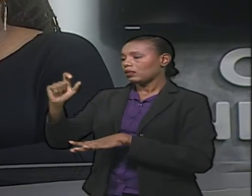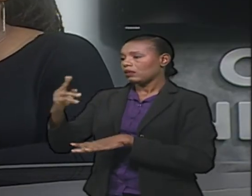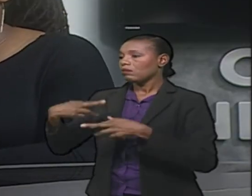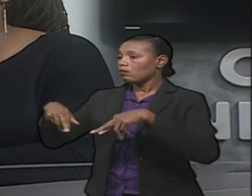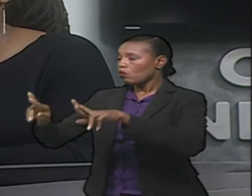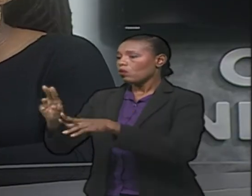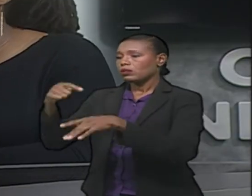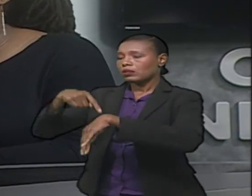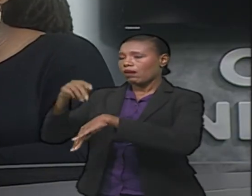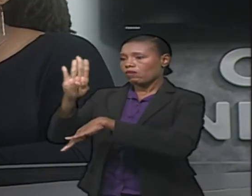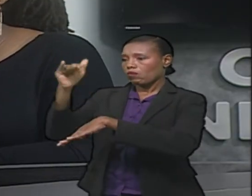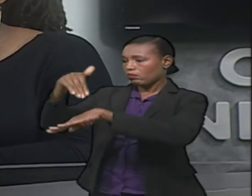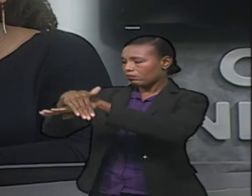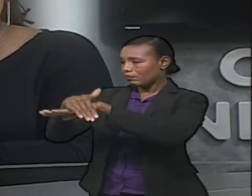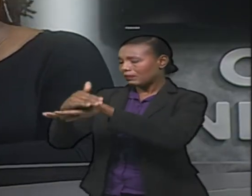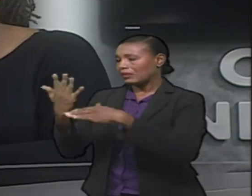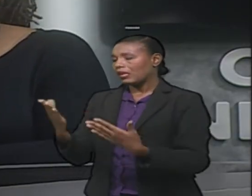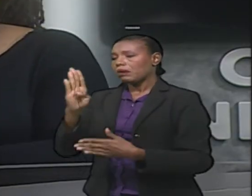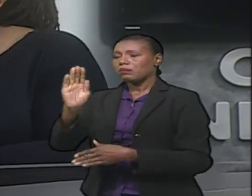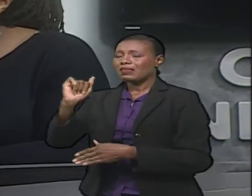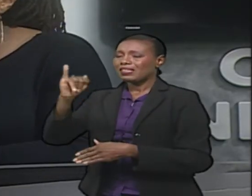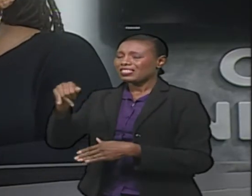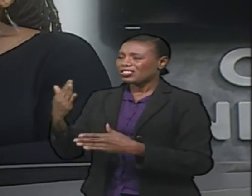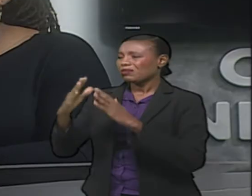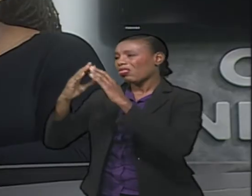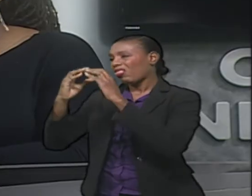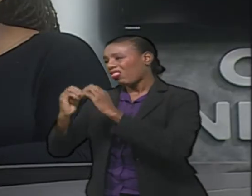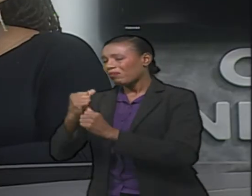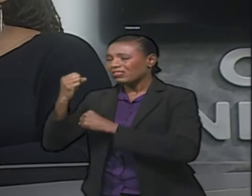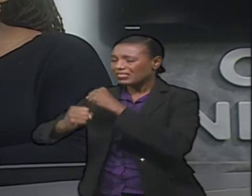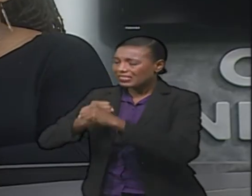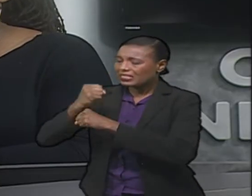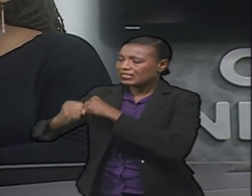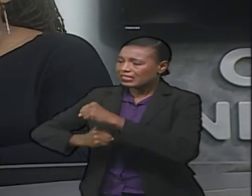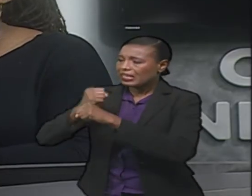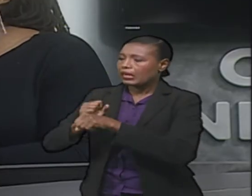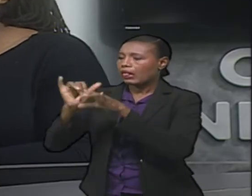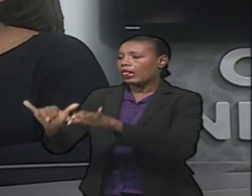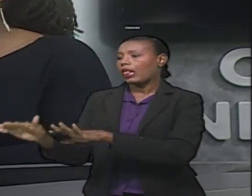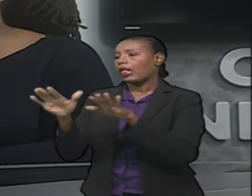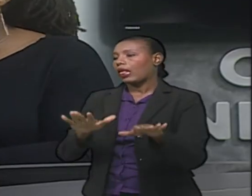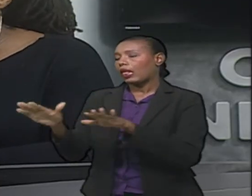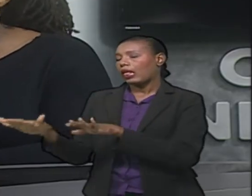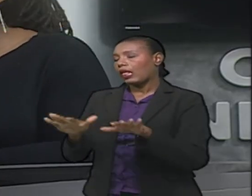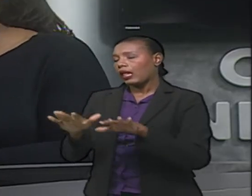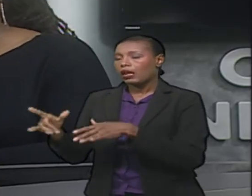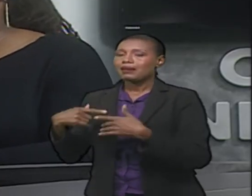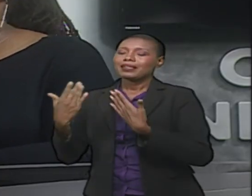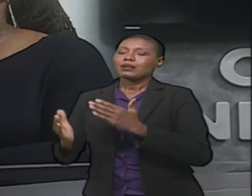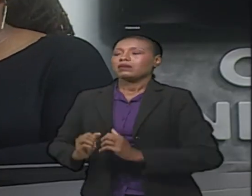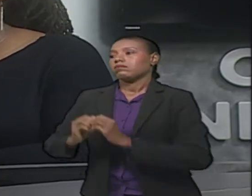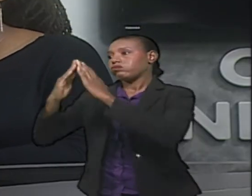The Association has been dormant for a number of years. This is not the first time it has gone through peaks and valleys, let's say.